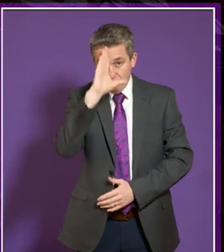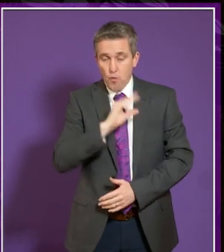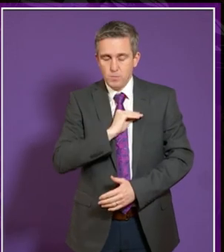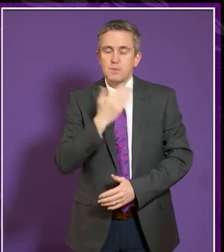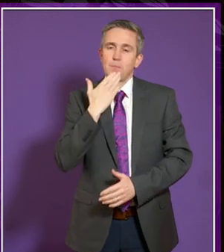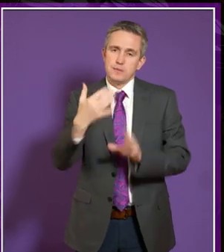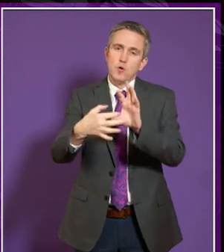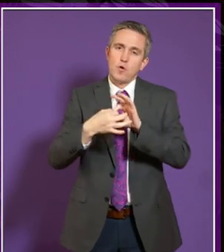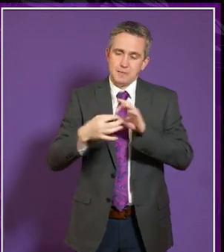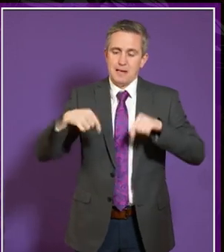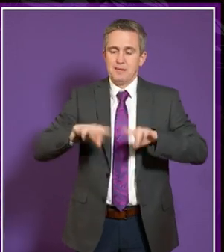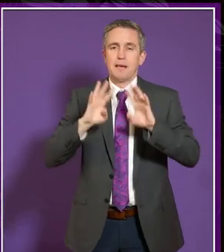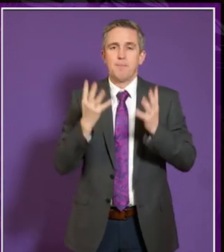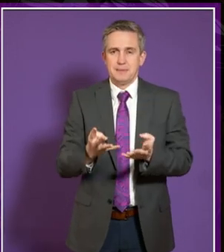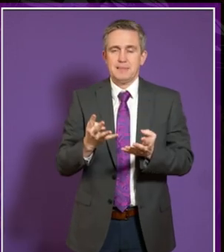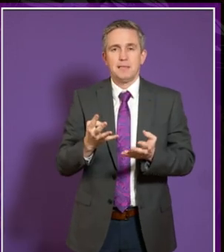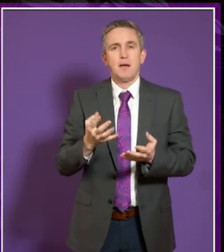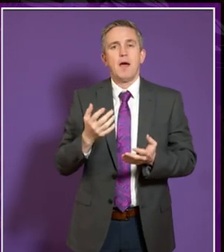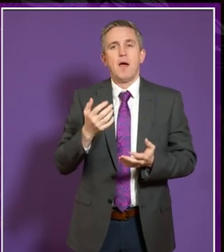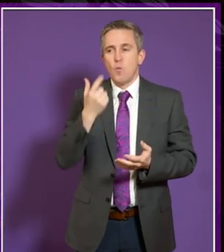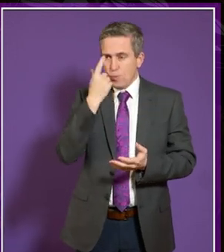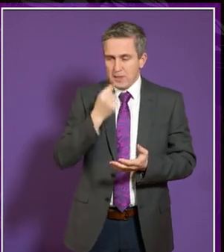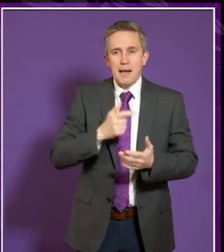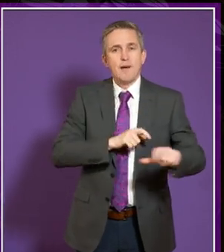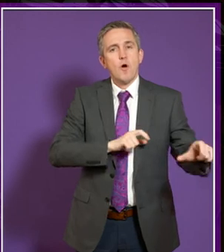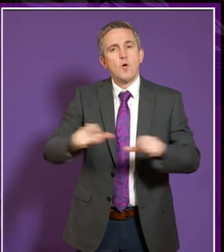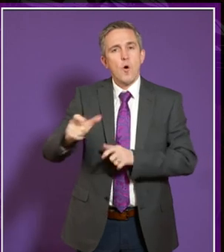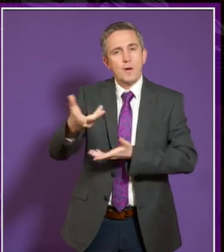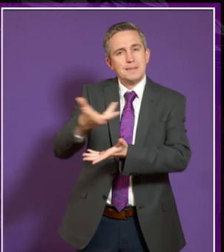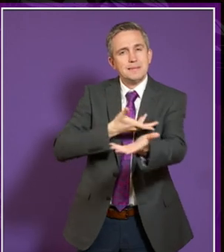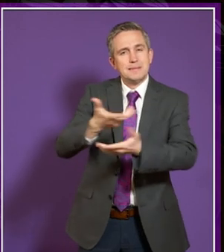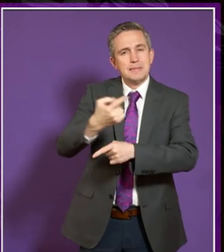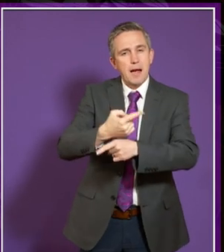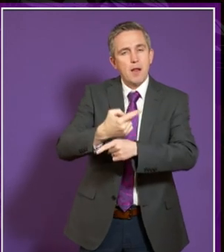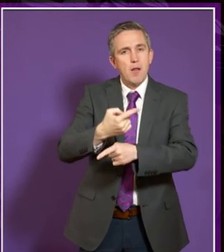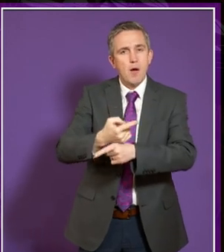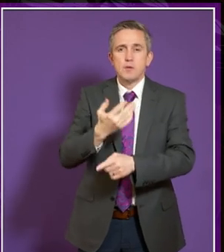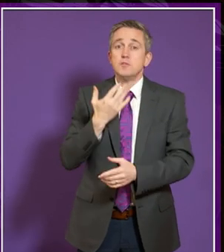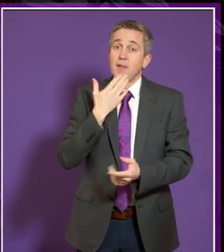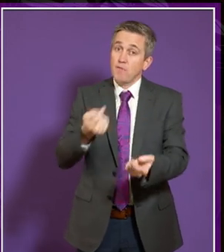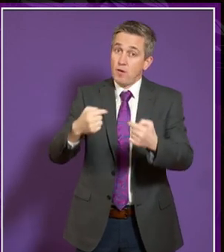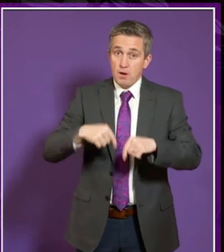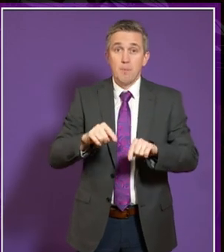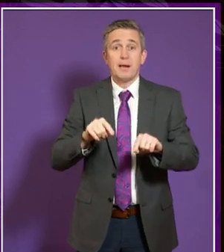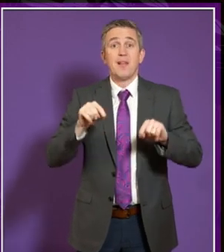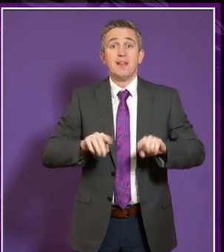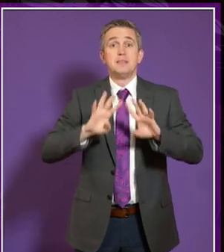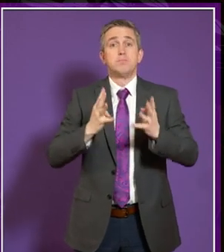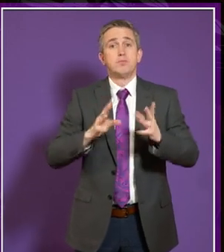get back in touch and we can continue this as an open dialogue so thank you very much for joining us and i'll suspend committee to go into